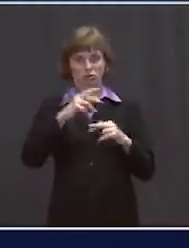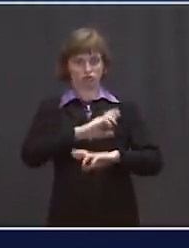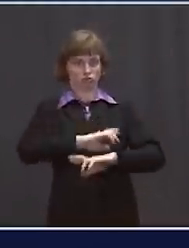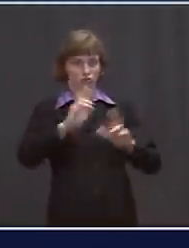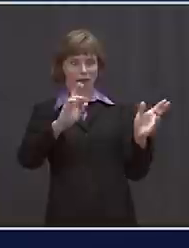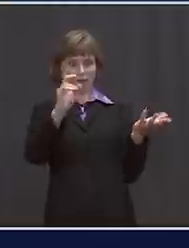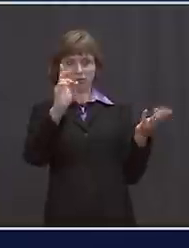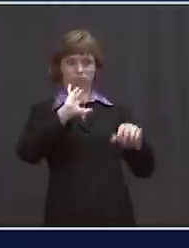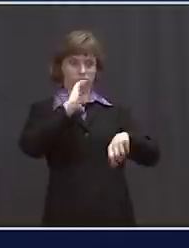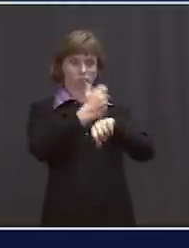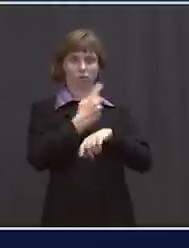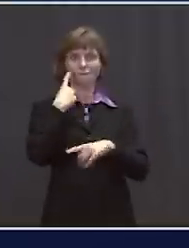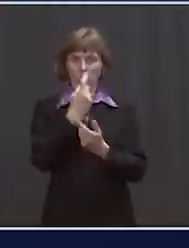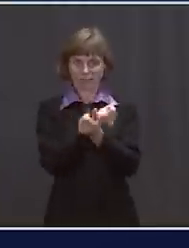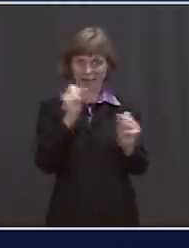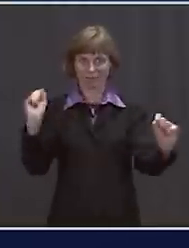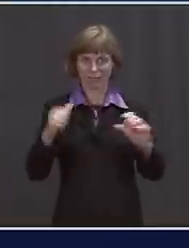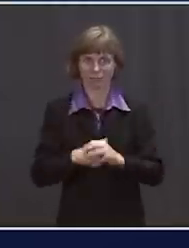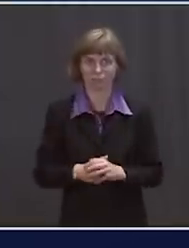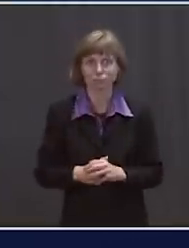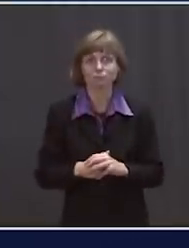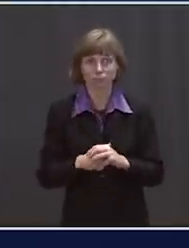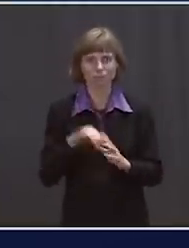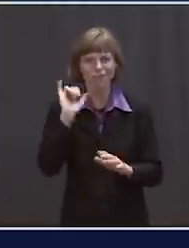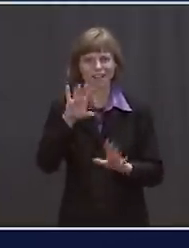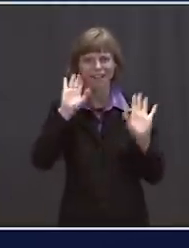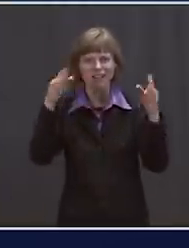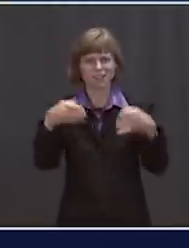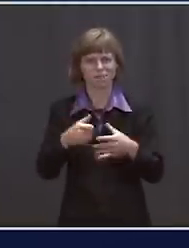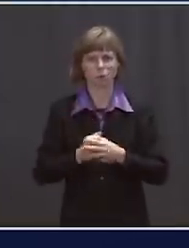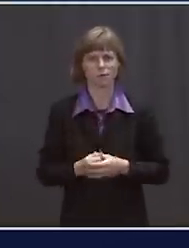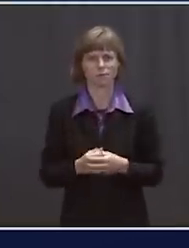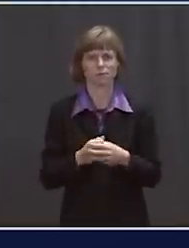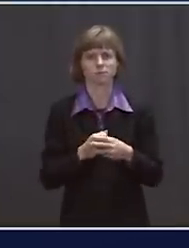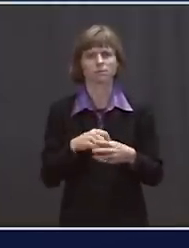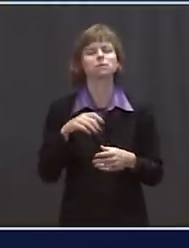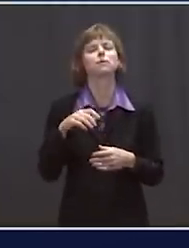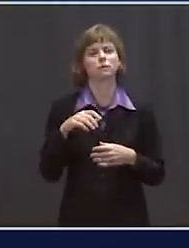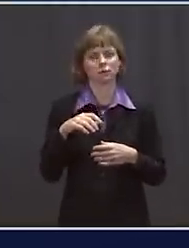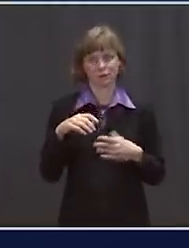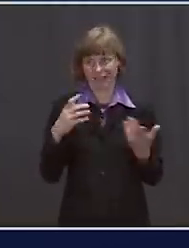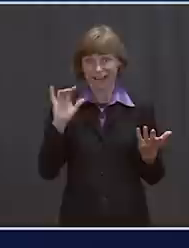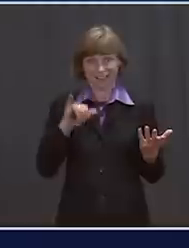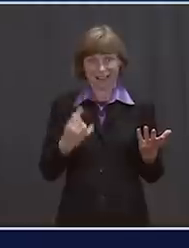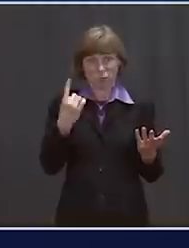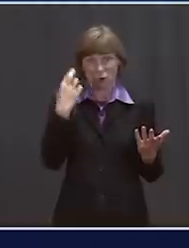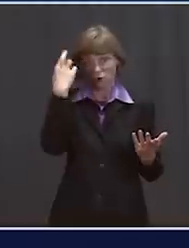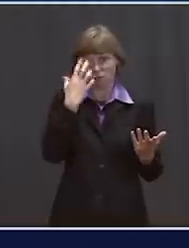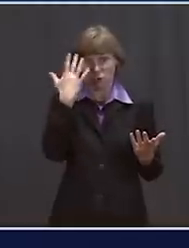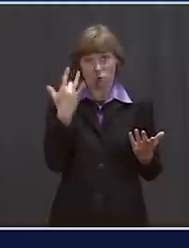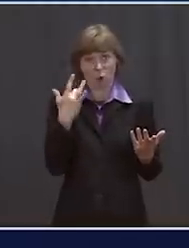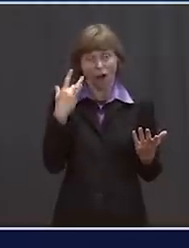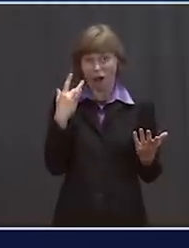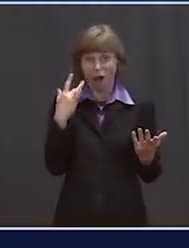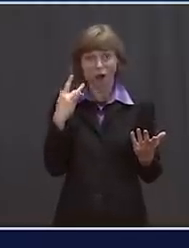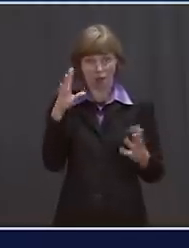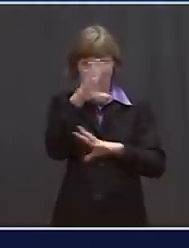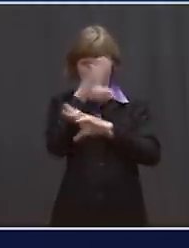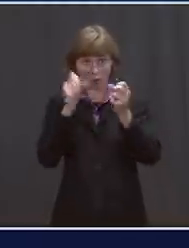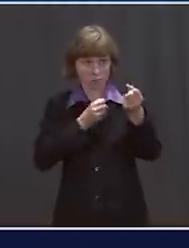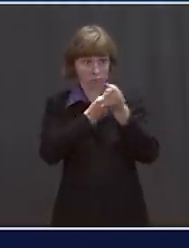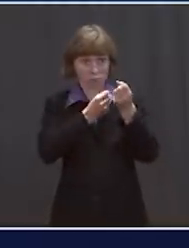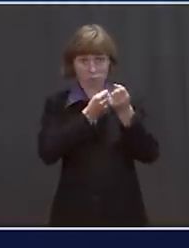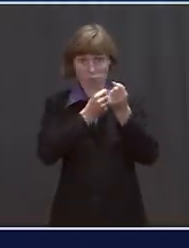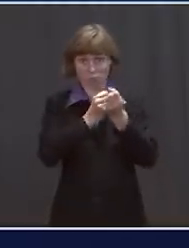order to do it safely. That's our focus. So the President's focus is on, and that's one of the reasons why he's out advocating for the American Rescue Plan. Part of that is funding